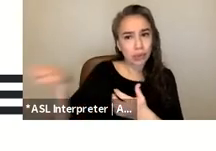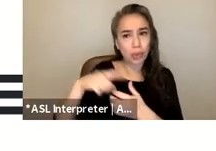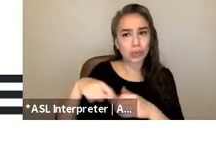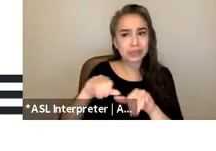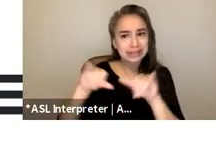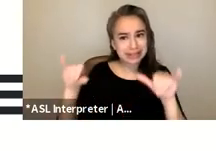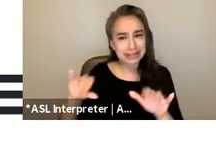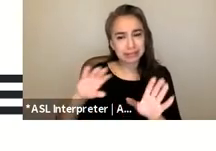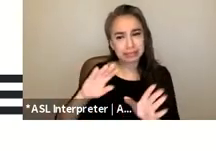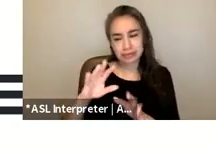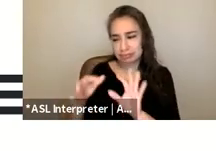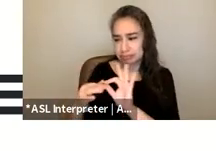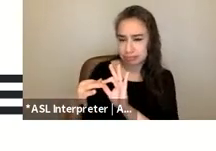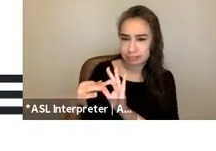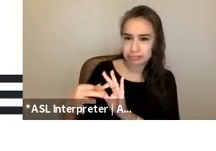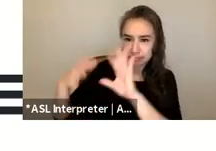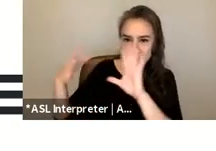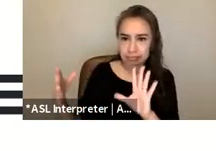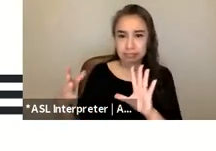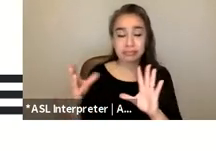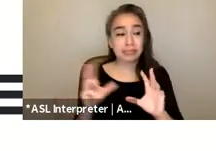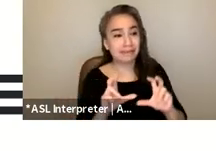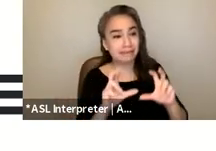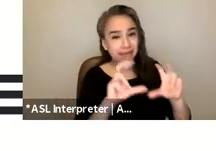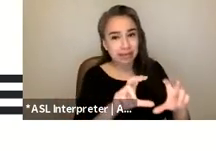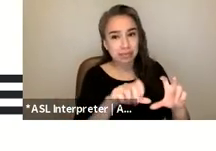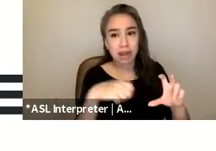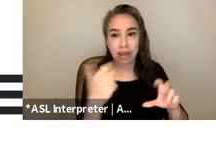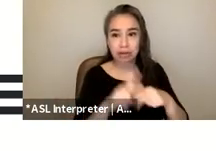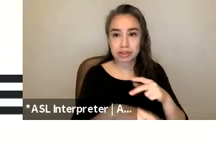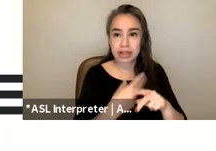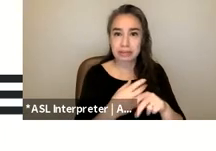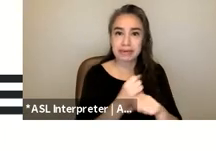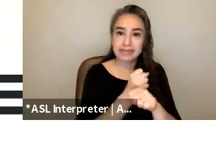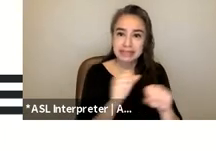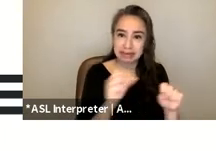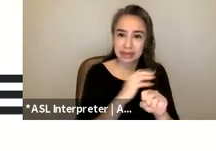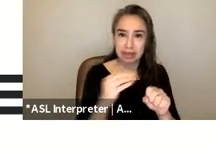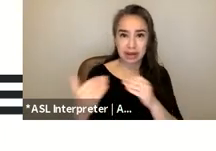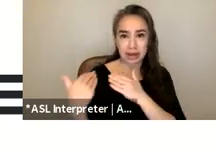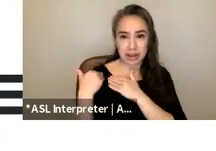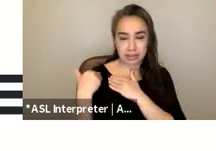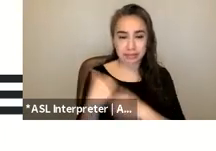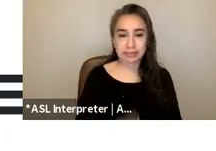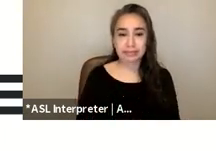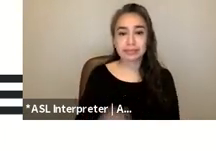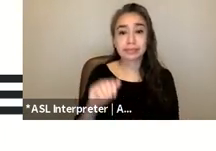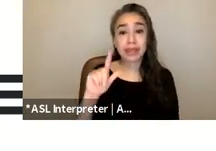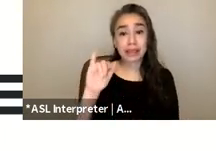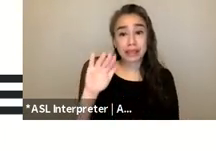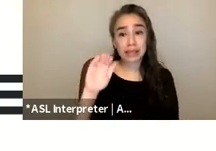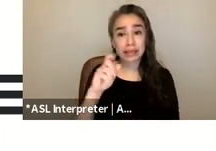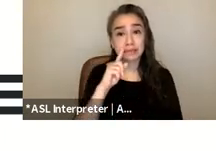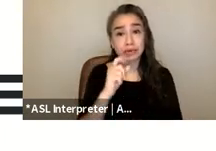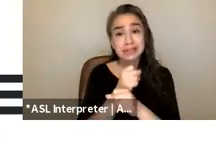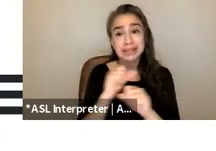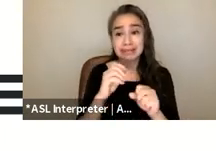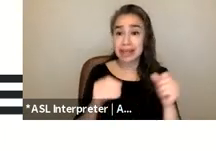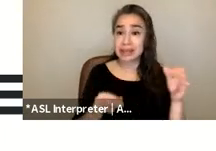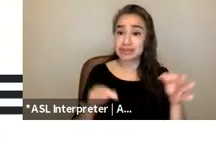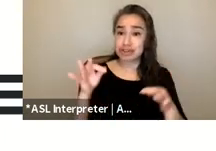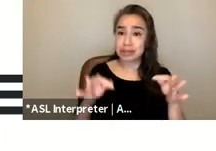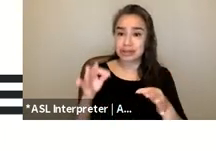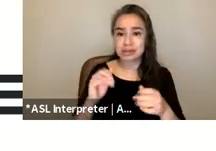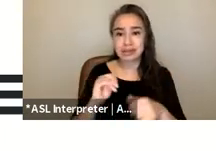investment in other forms of safety and accountability practices um the alliance for safety and justice a community-based nonprofit